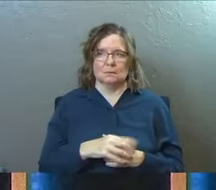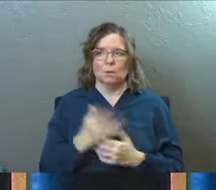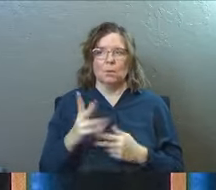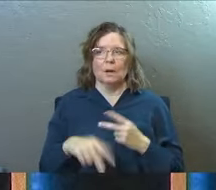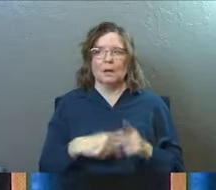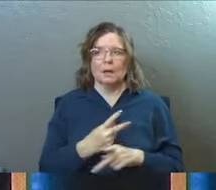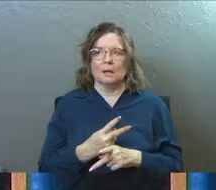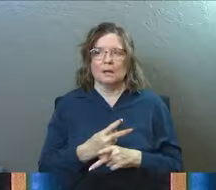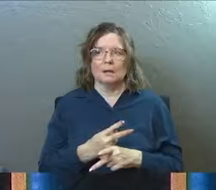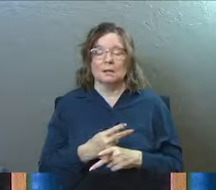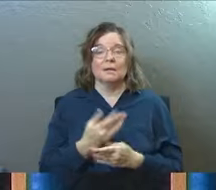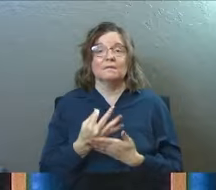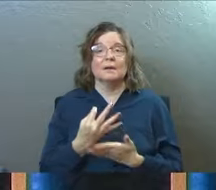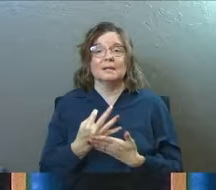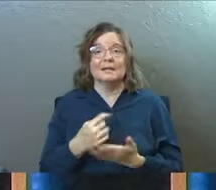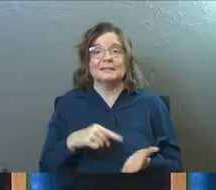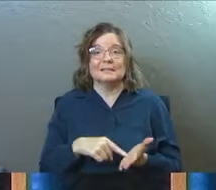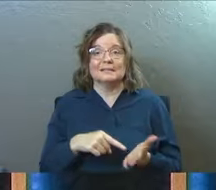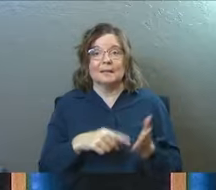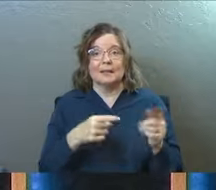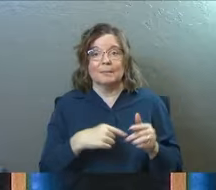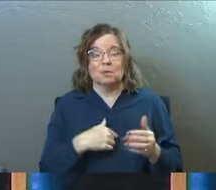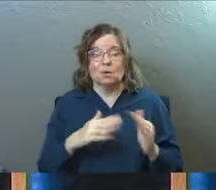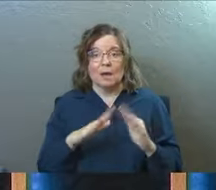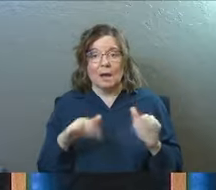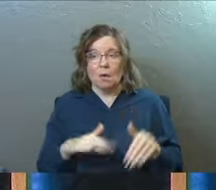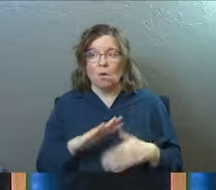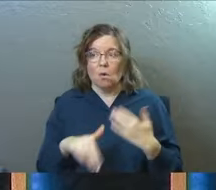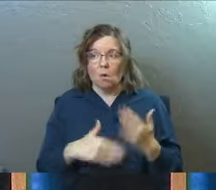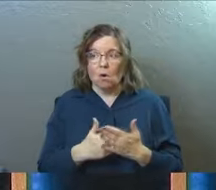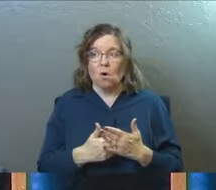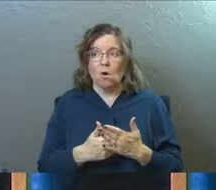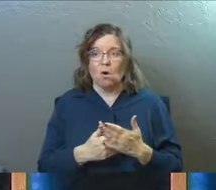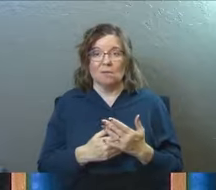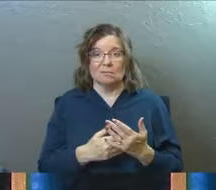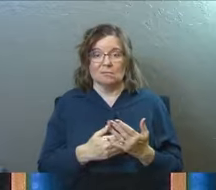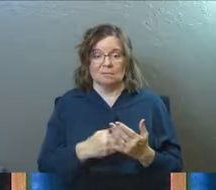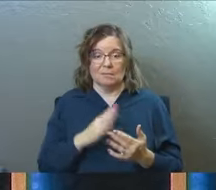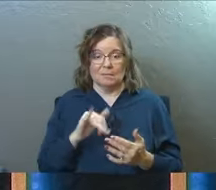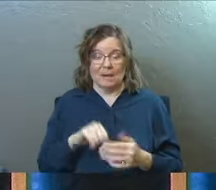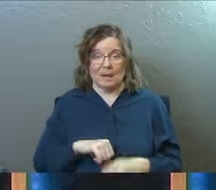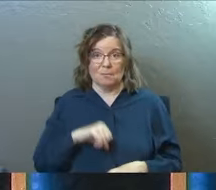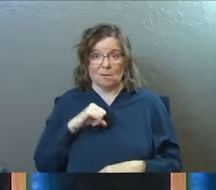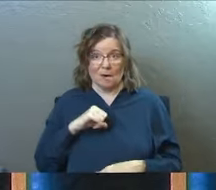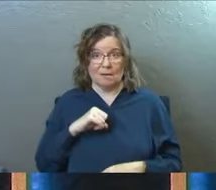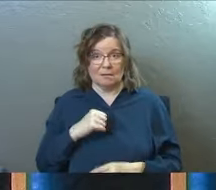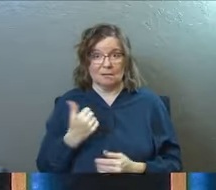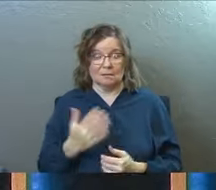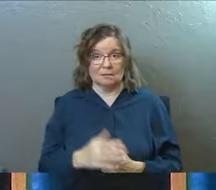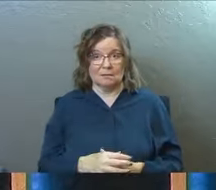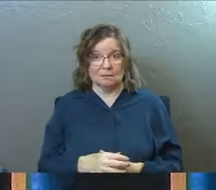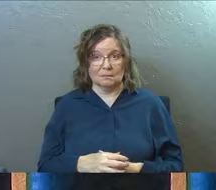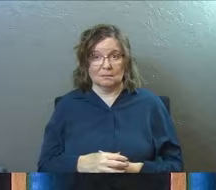What kind of financial debt that's going on in your houses? It's all fueled by pride is what's underneath it.